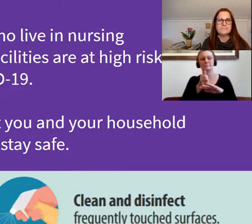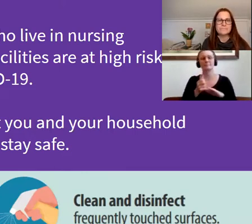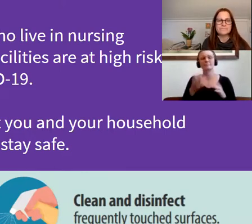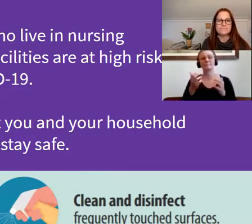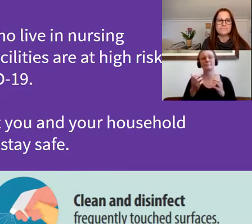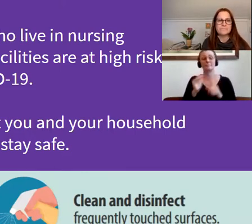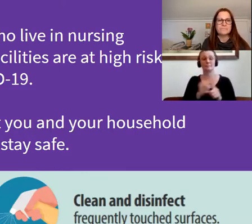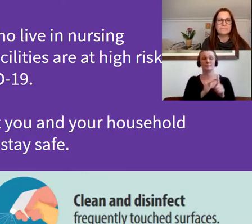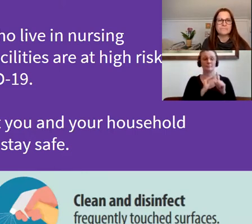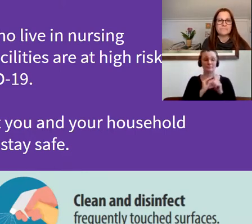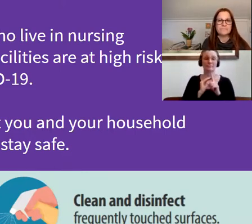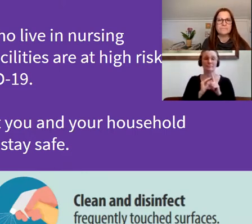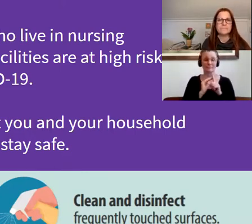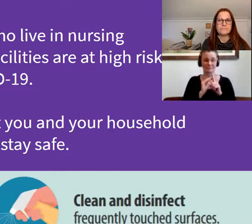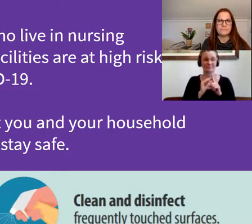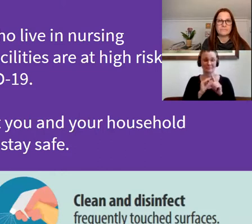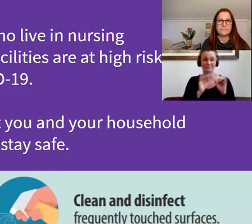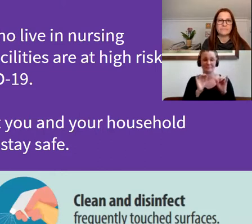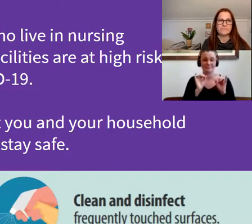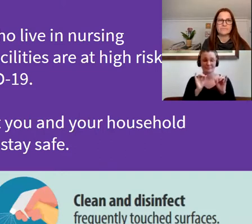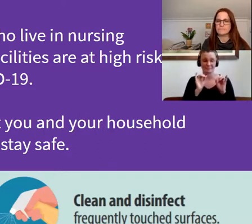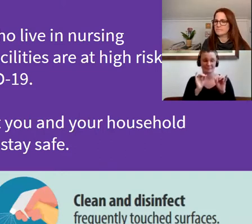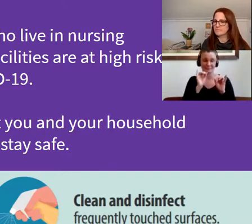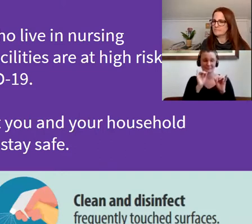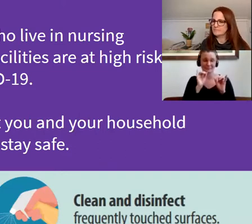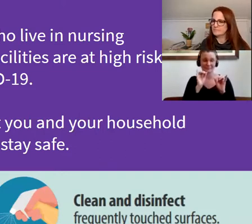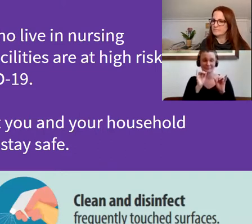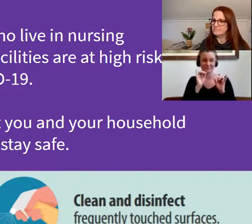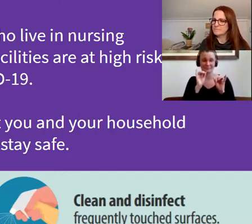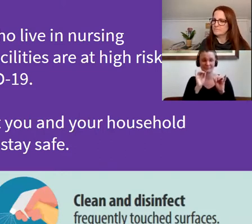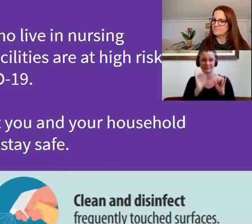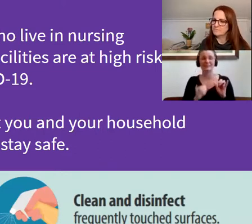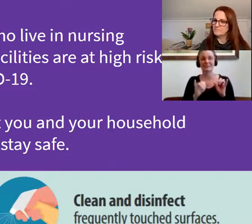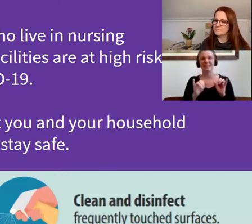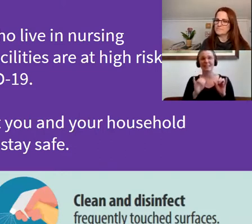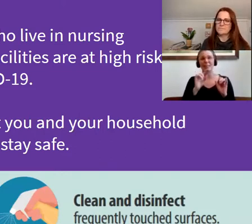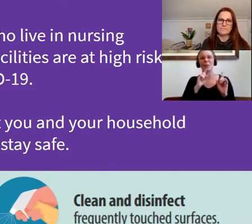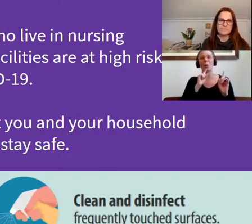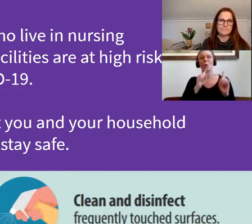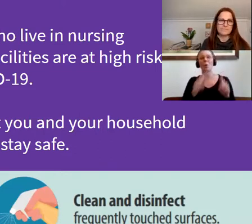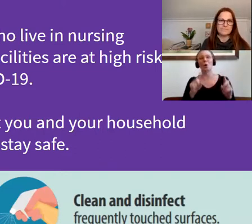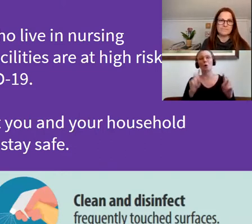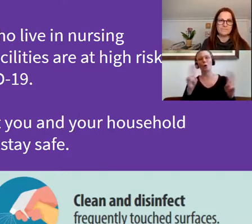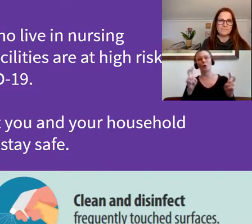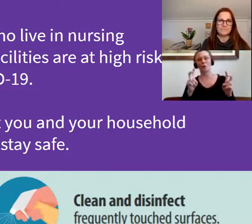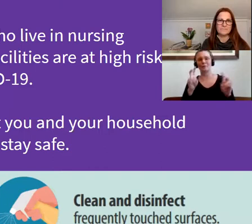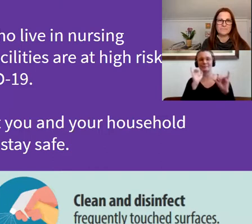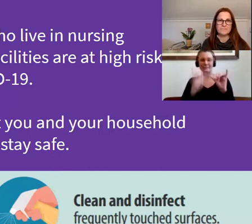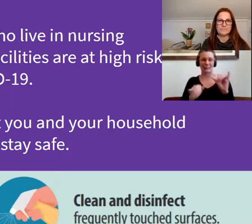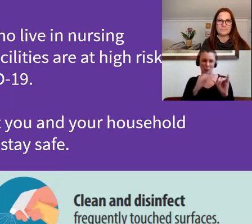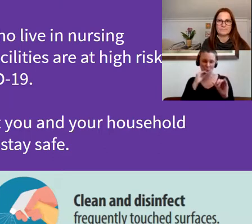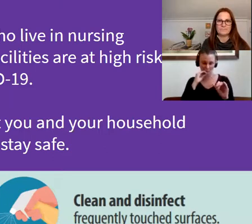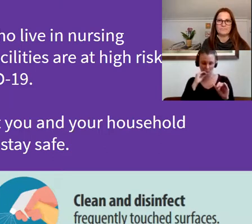that we still have a stay at home order in front of us. We want people to stay at home as much as